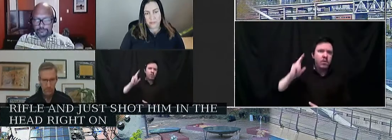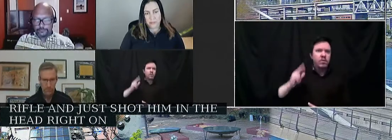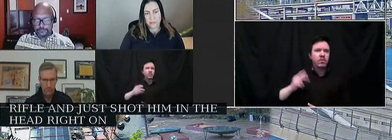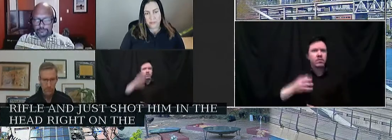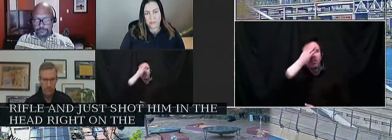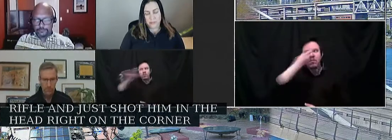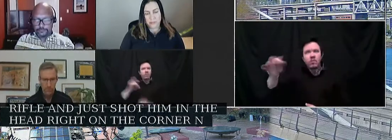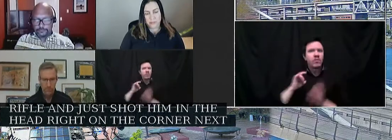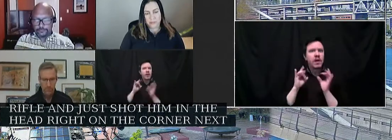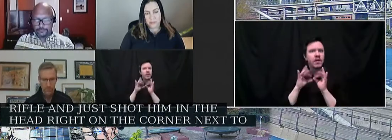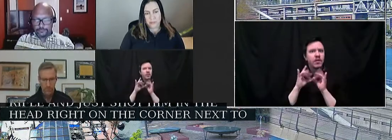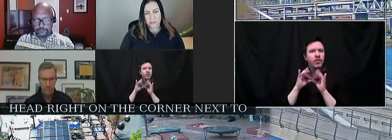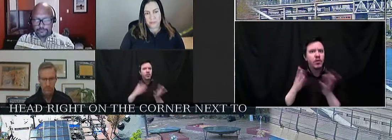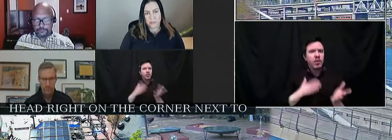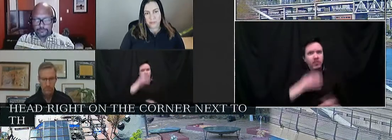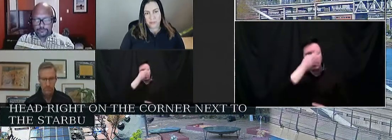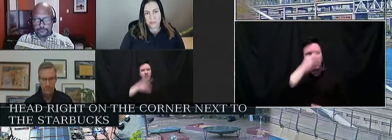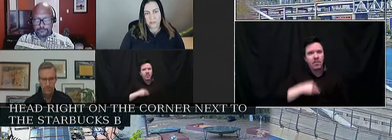Starbucks by my house.